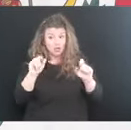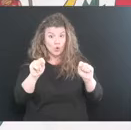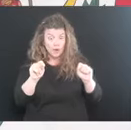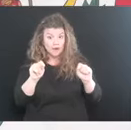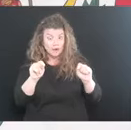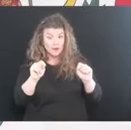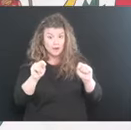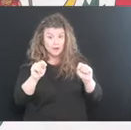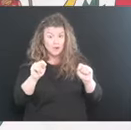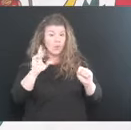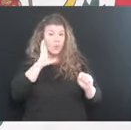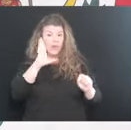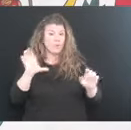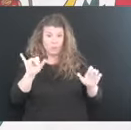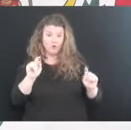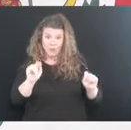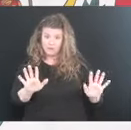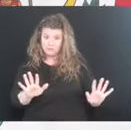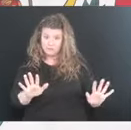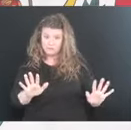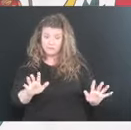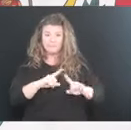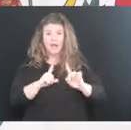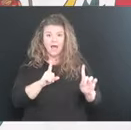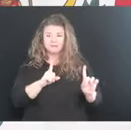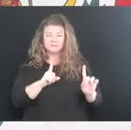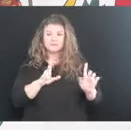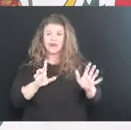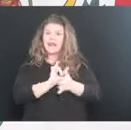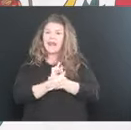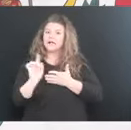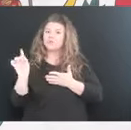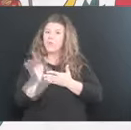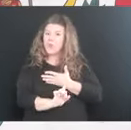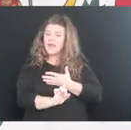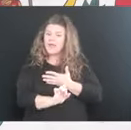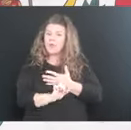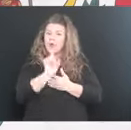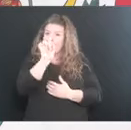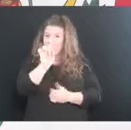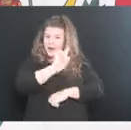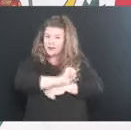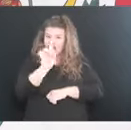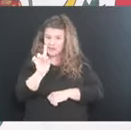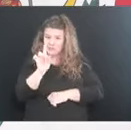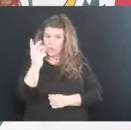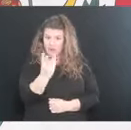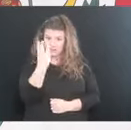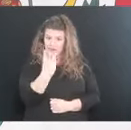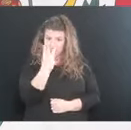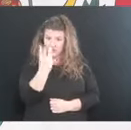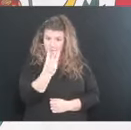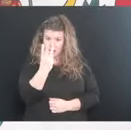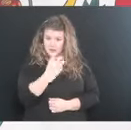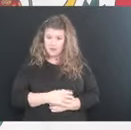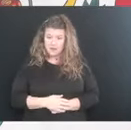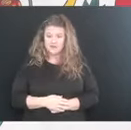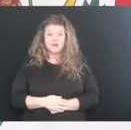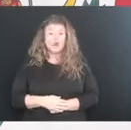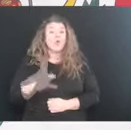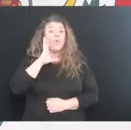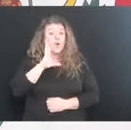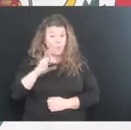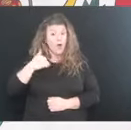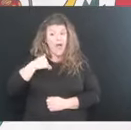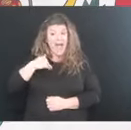and do additional briefings, we'll do it. But, but next week we're going to one day and that's on Wednesday. We will have this brief, the